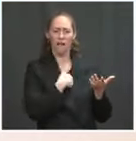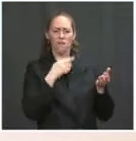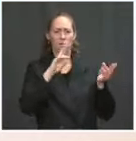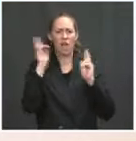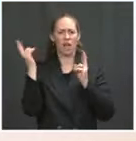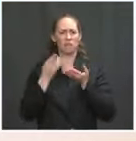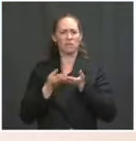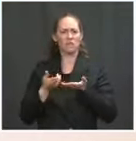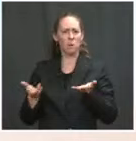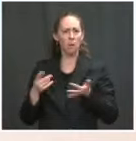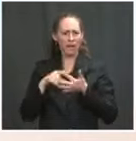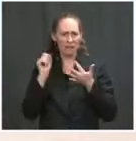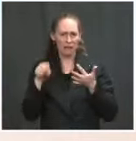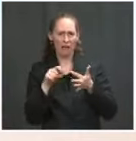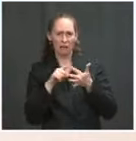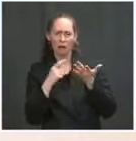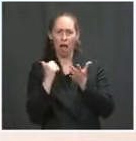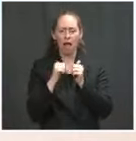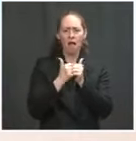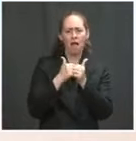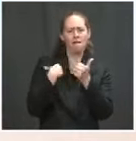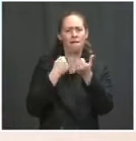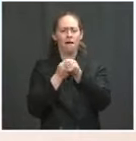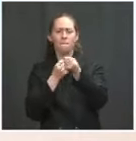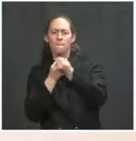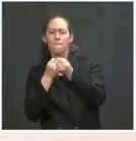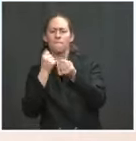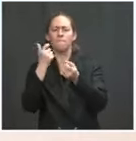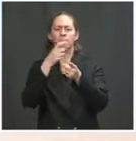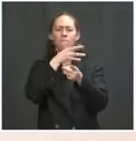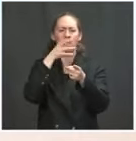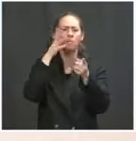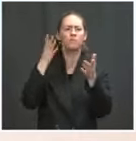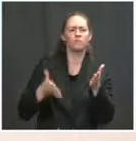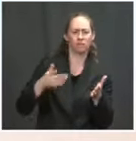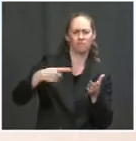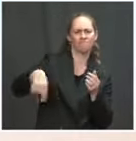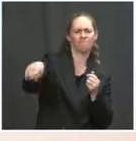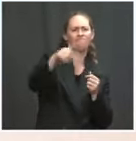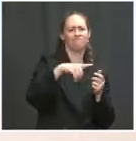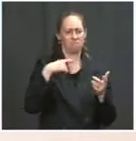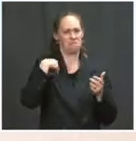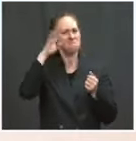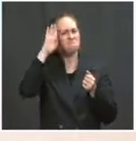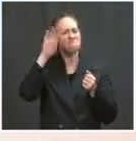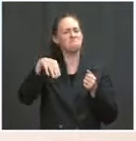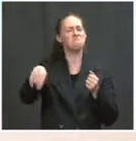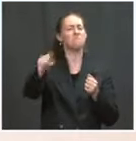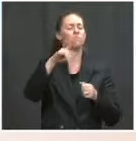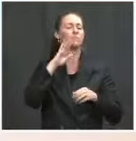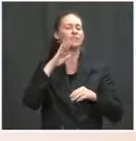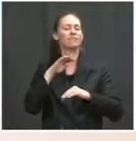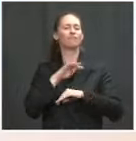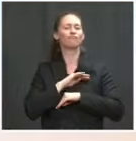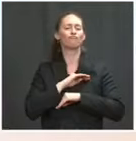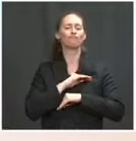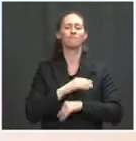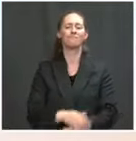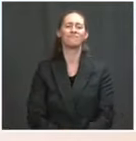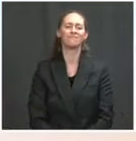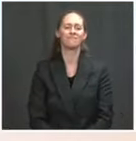markets. And I think farmers are going to find that to be a very, they're going to be very agreeable with that. Thank you, Senator. Thank you.